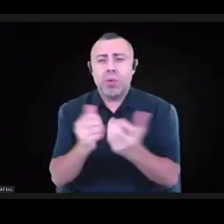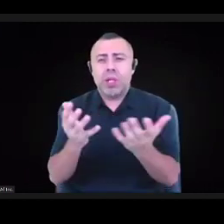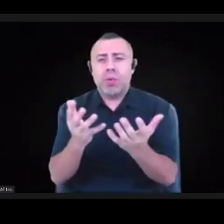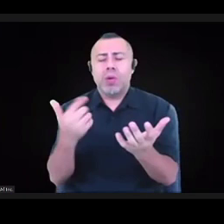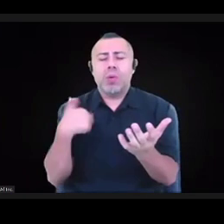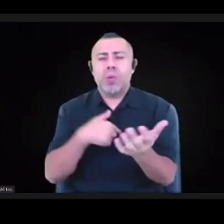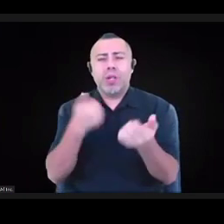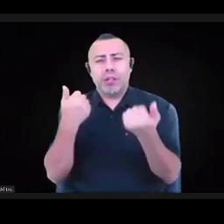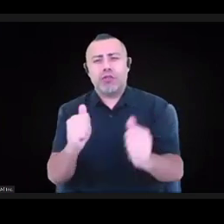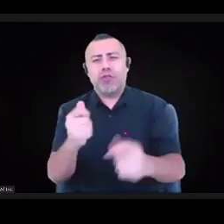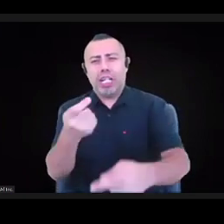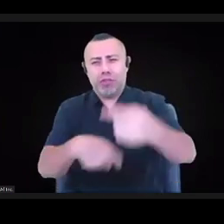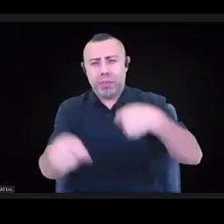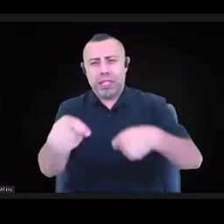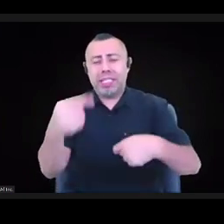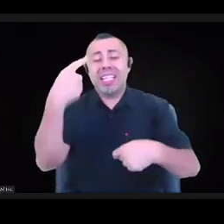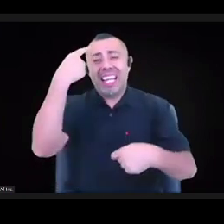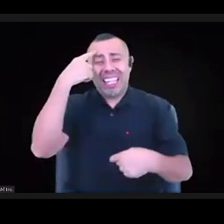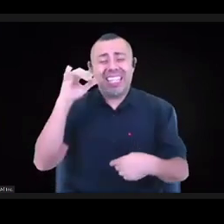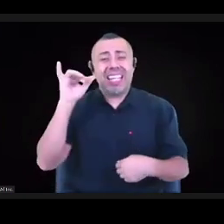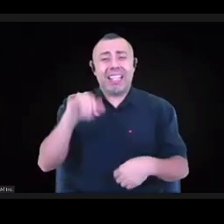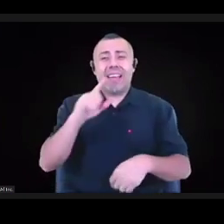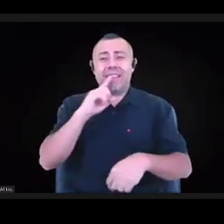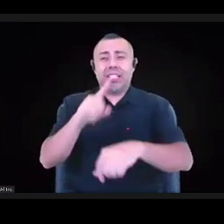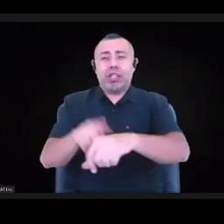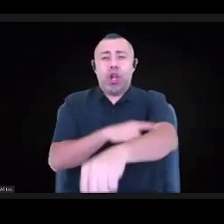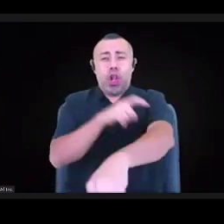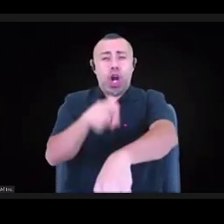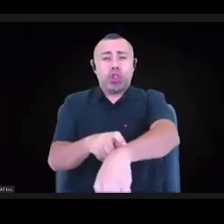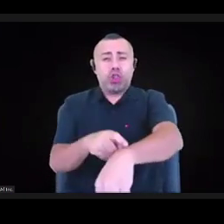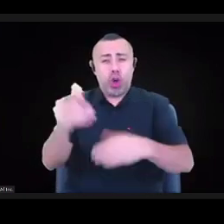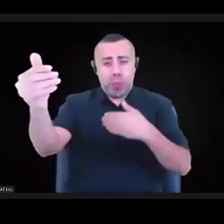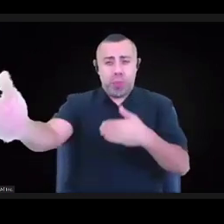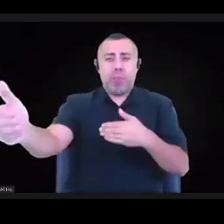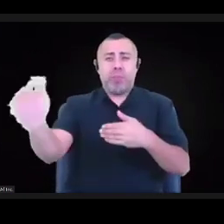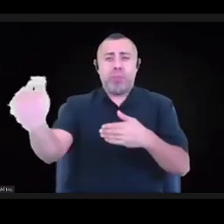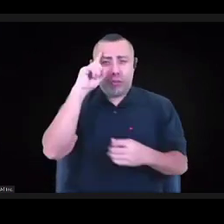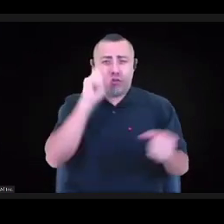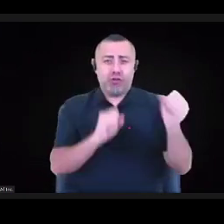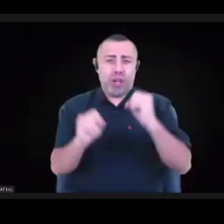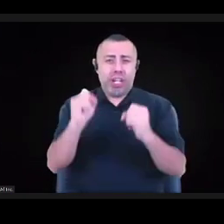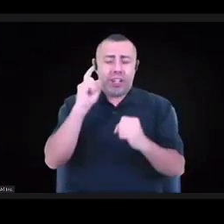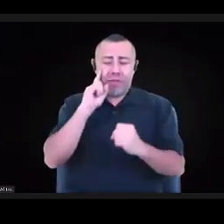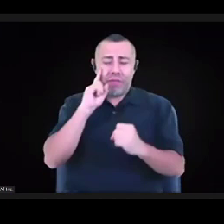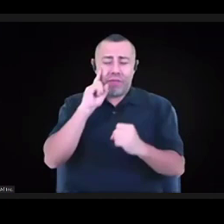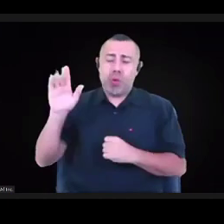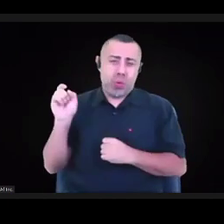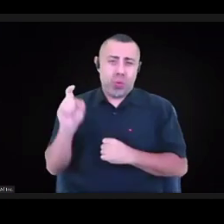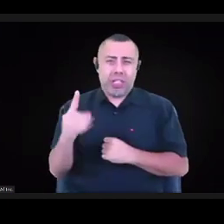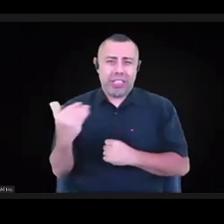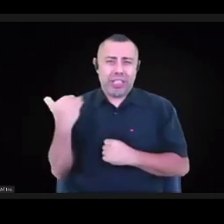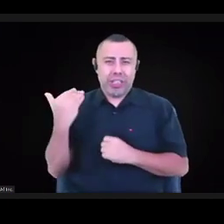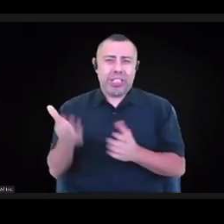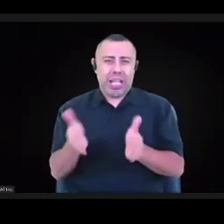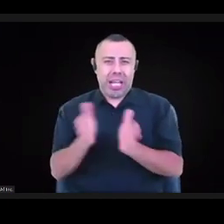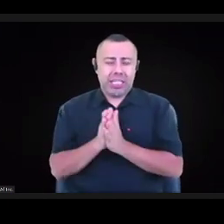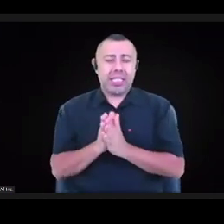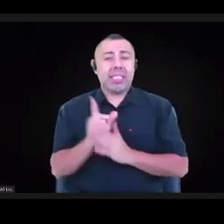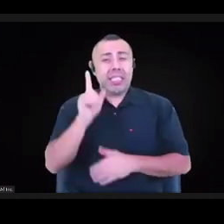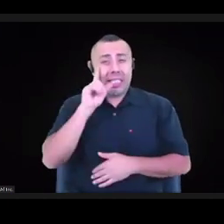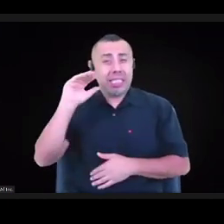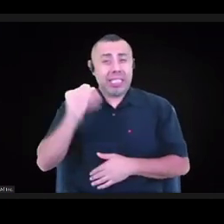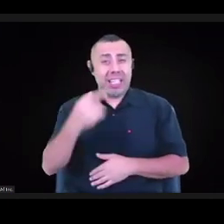long-term strategy to the question that was asked, what might be a long-term strategy. That seems to me to be a long-term strategy.